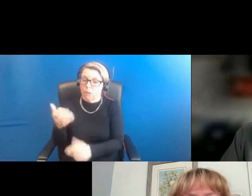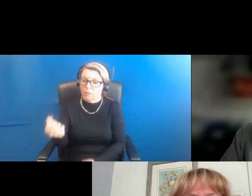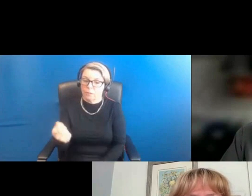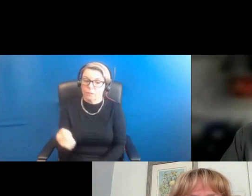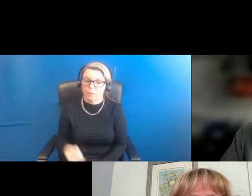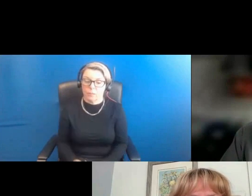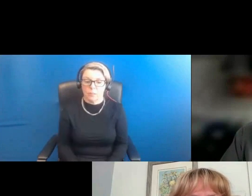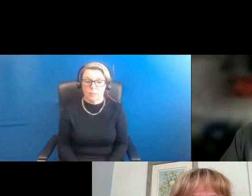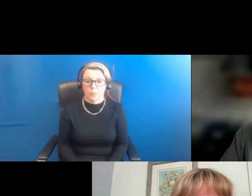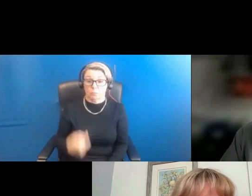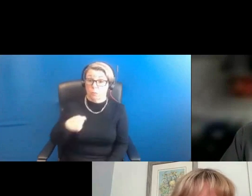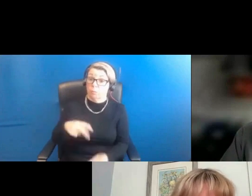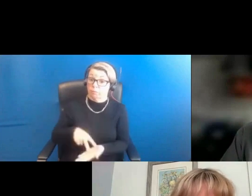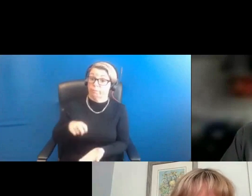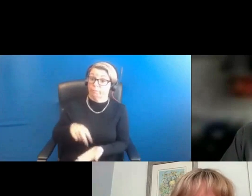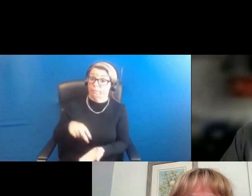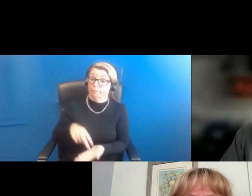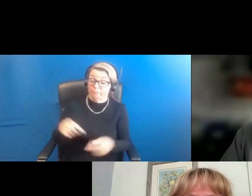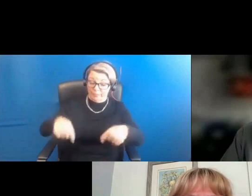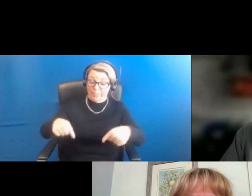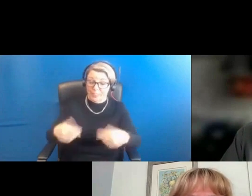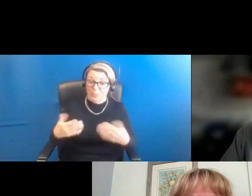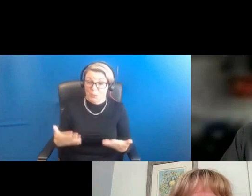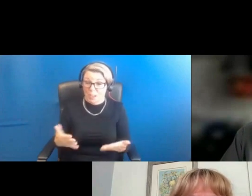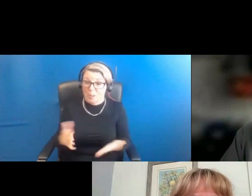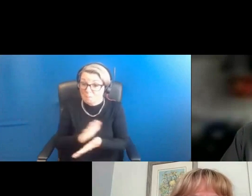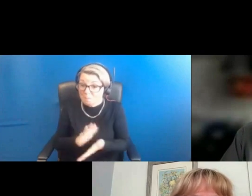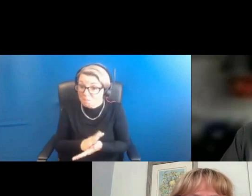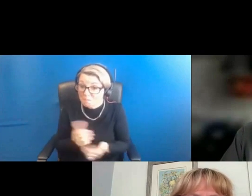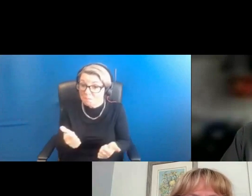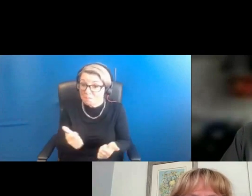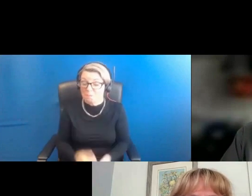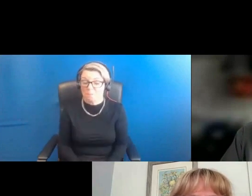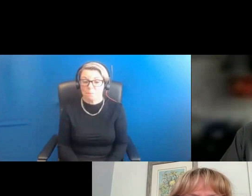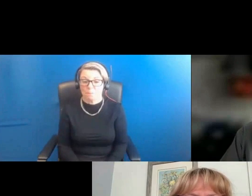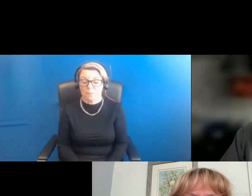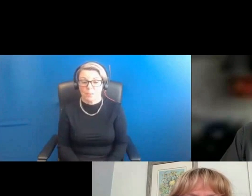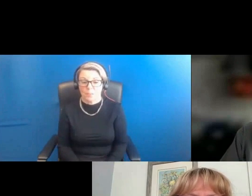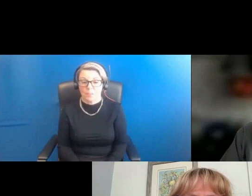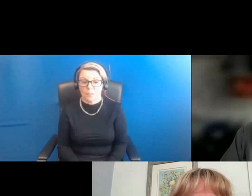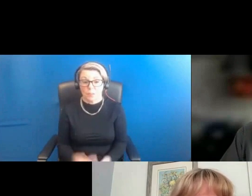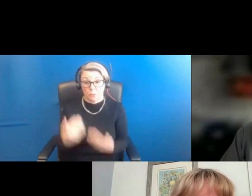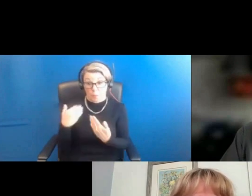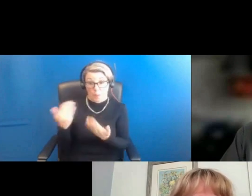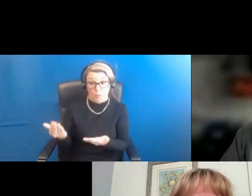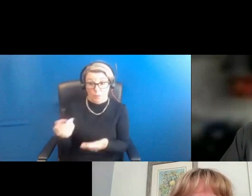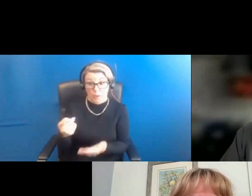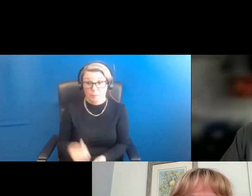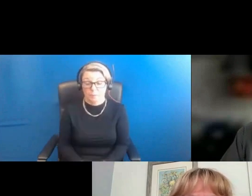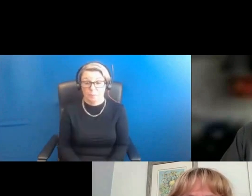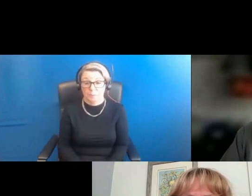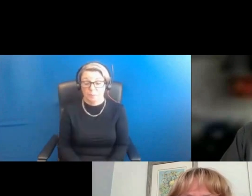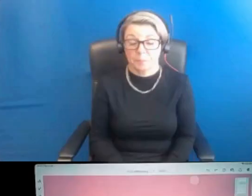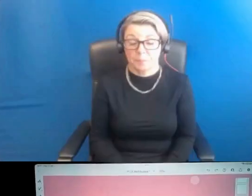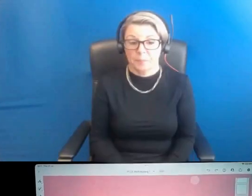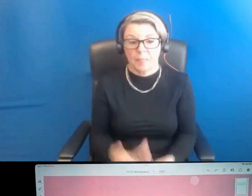to have you with us today, Professor Duncan. And I think we'll just go straight over to you and then we'll open up for